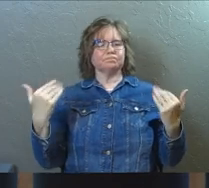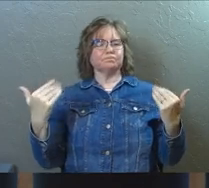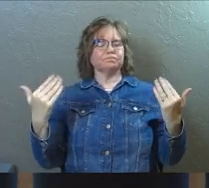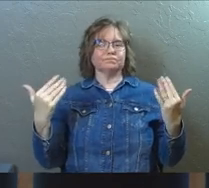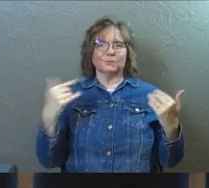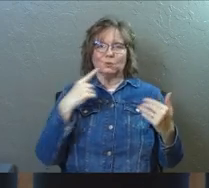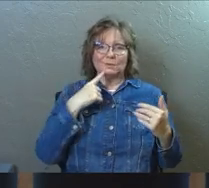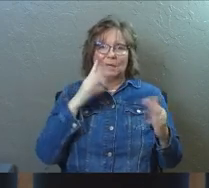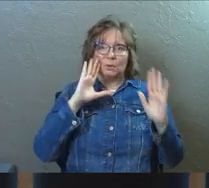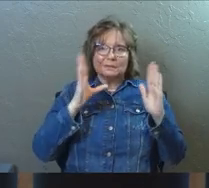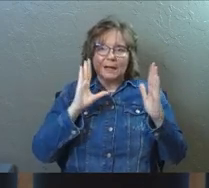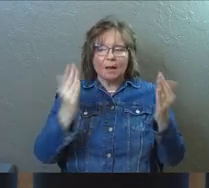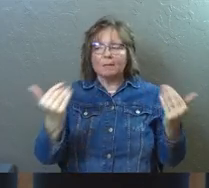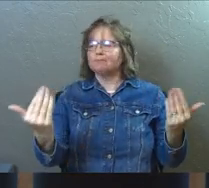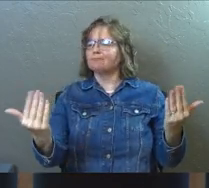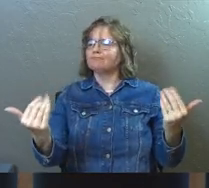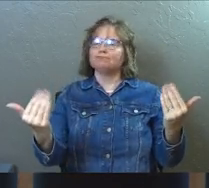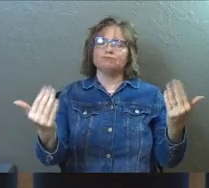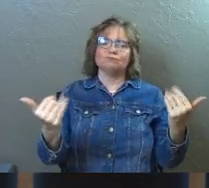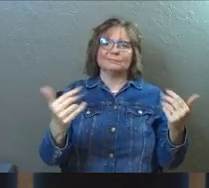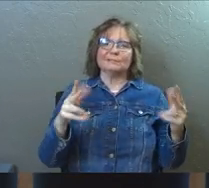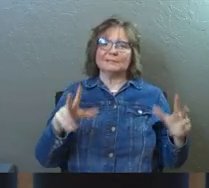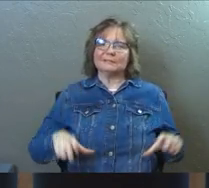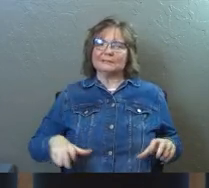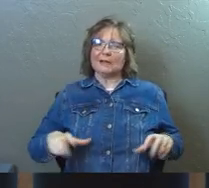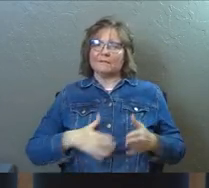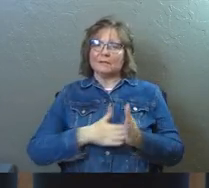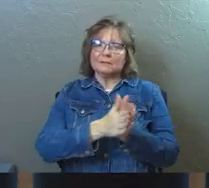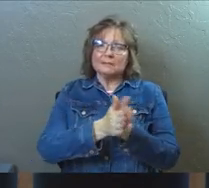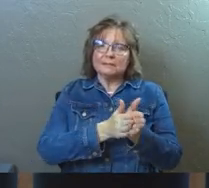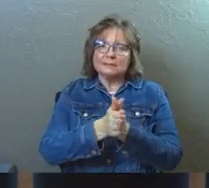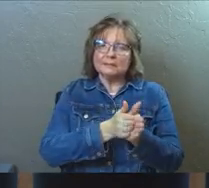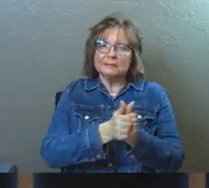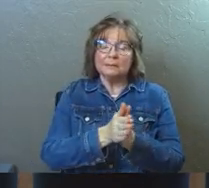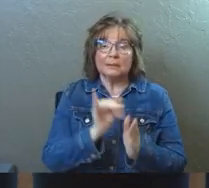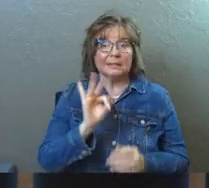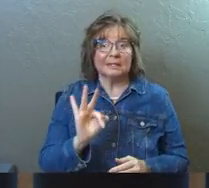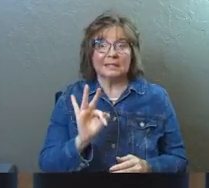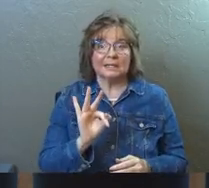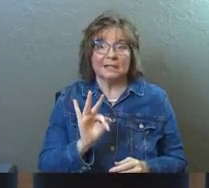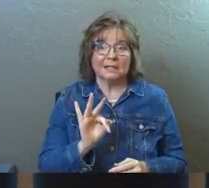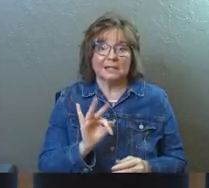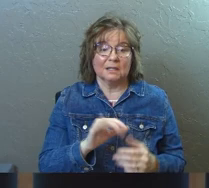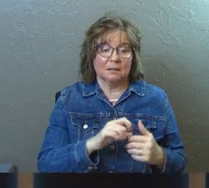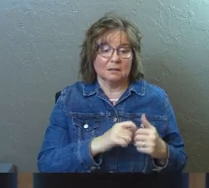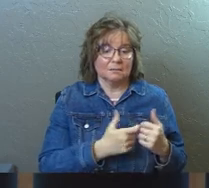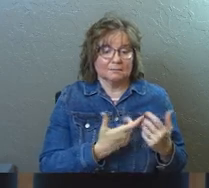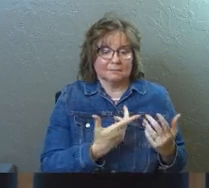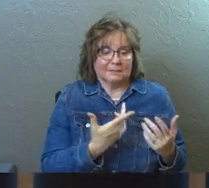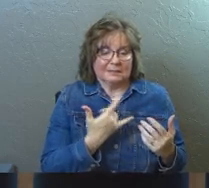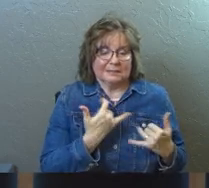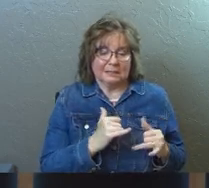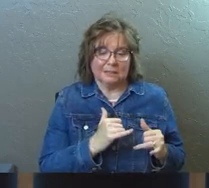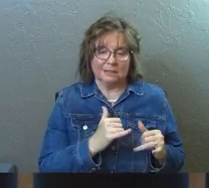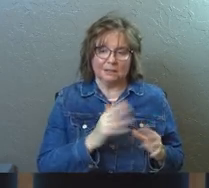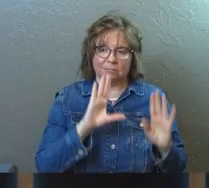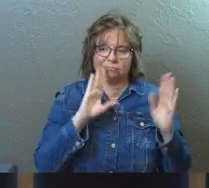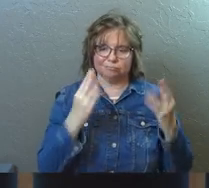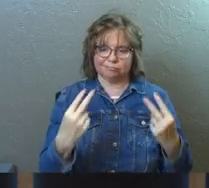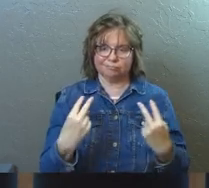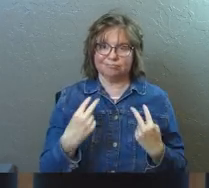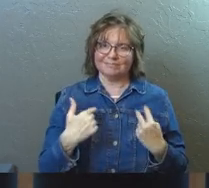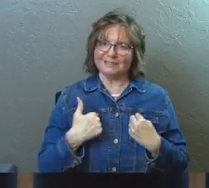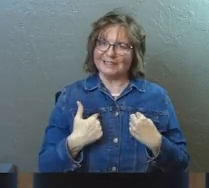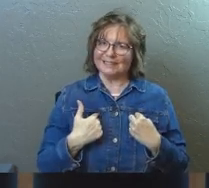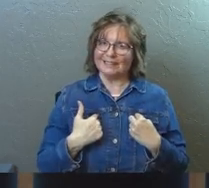You could tell it was attention getting, you could tell it was selfishly motivated somehow, even if it was out of their brokenness, was, it was still putting the spotlight